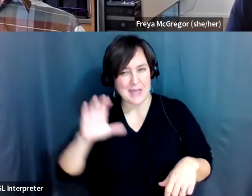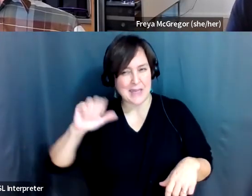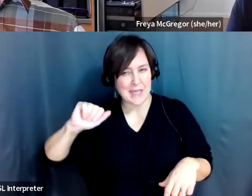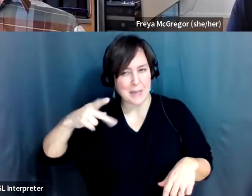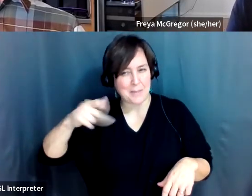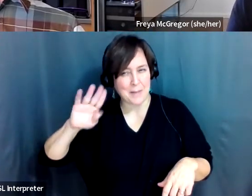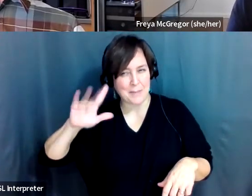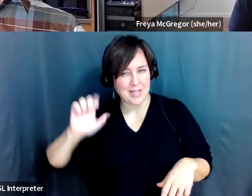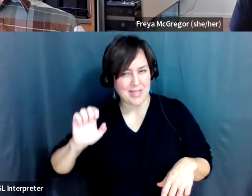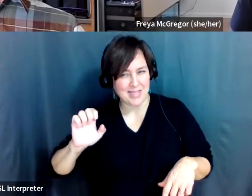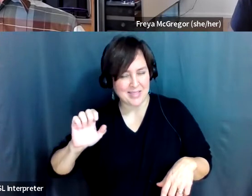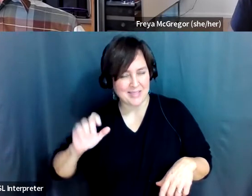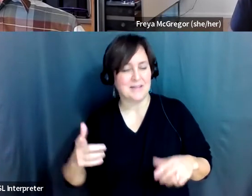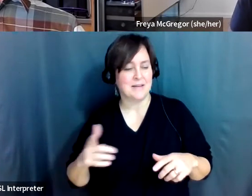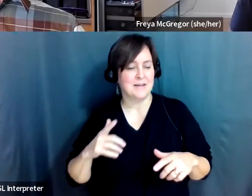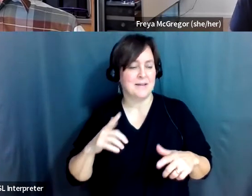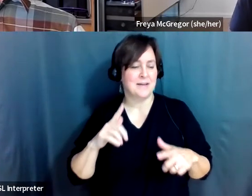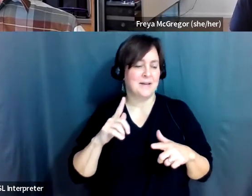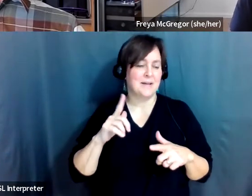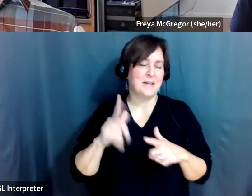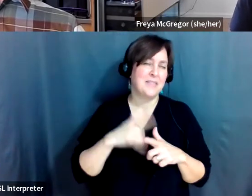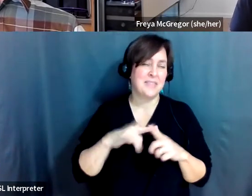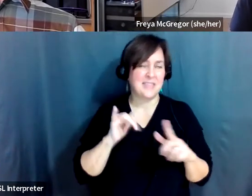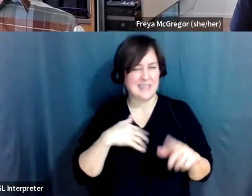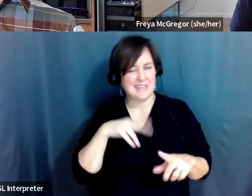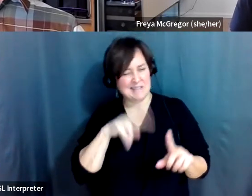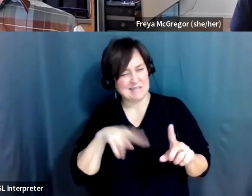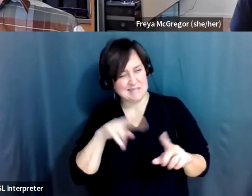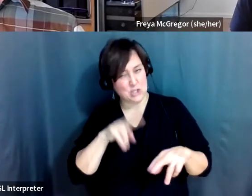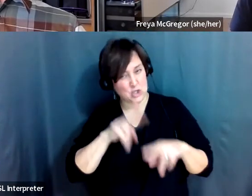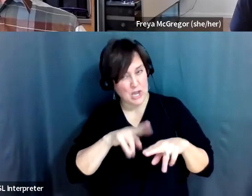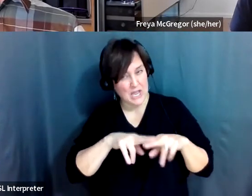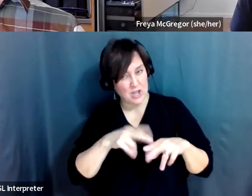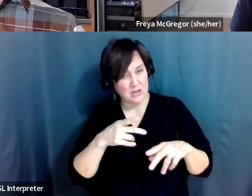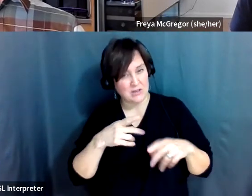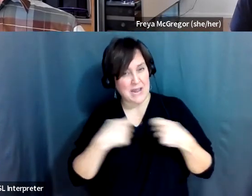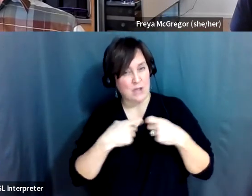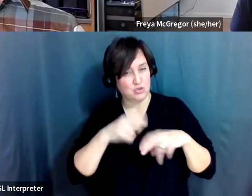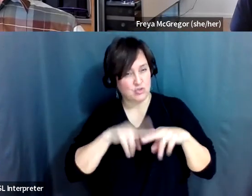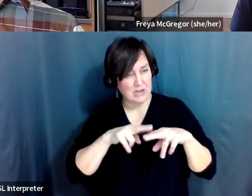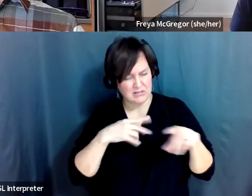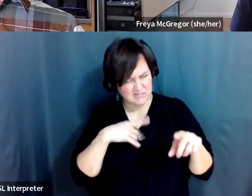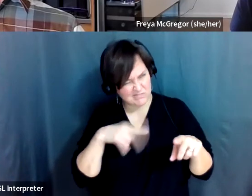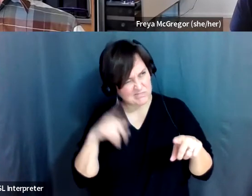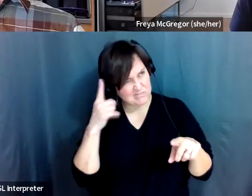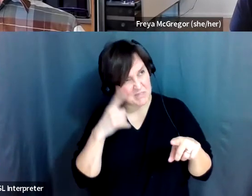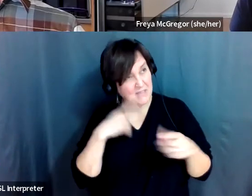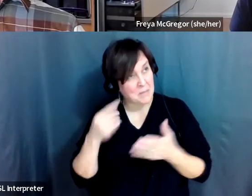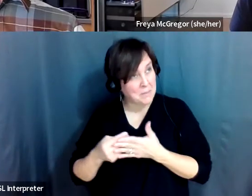think about, okay, well, do I need a power... Do I need to buy a power chair